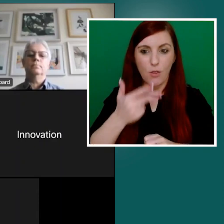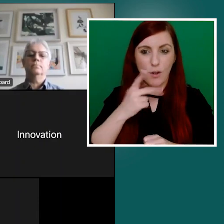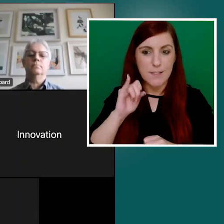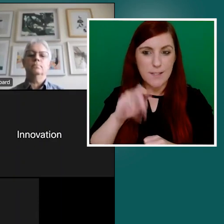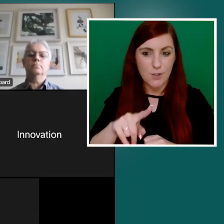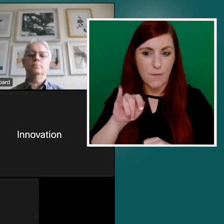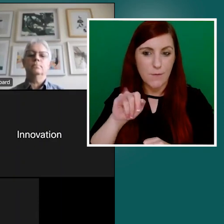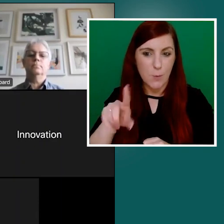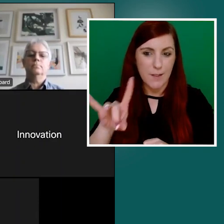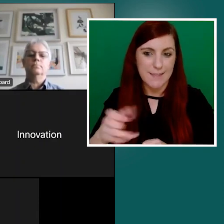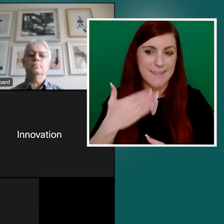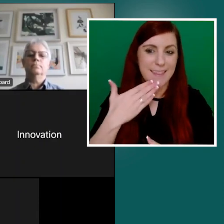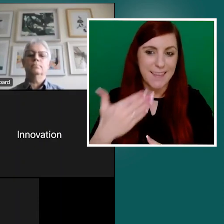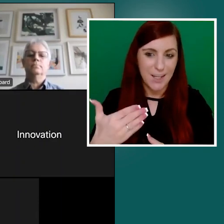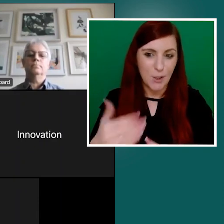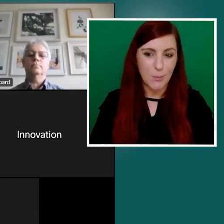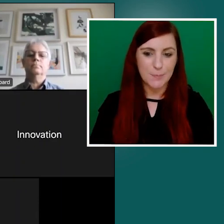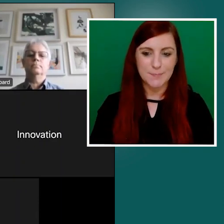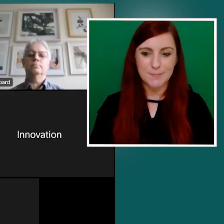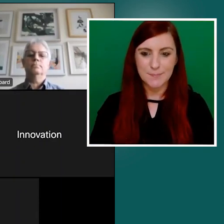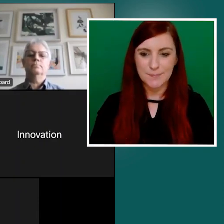third edition of the toolkit. Thank you.